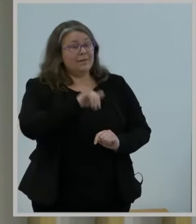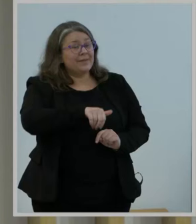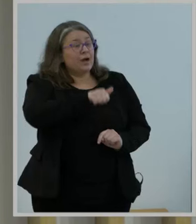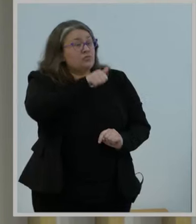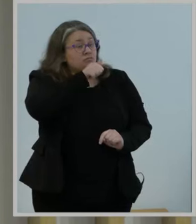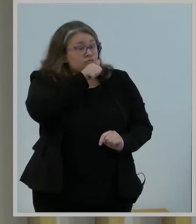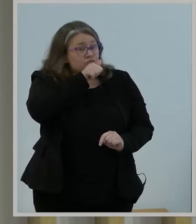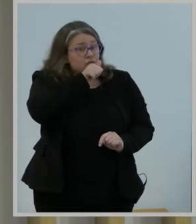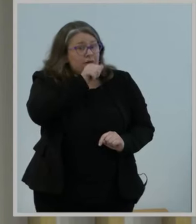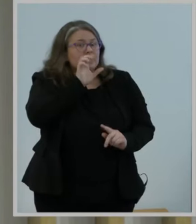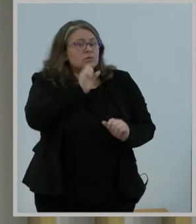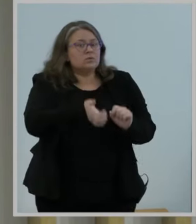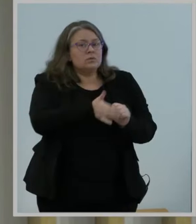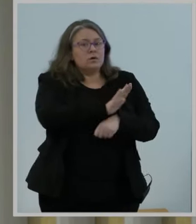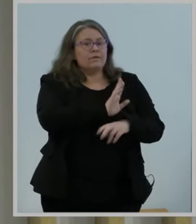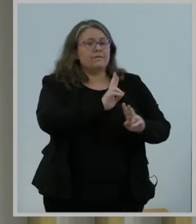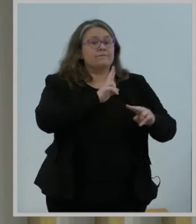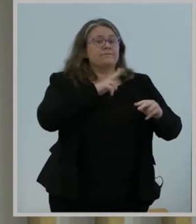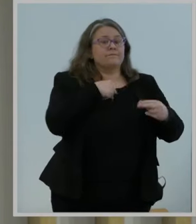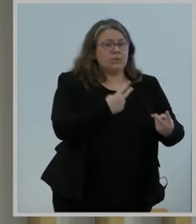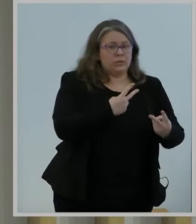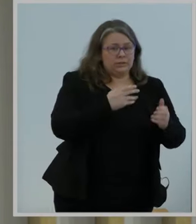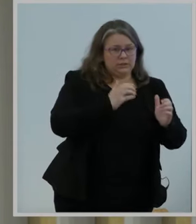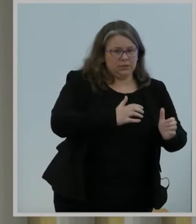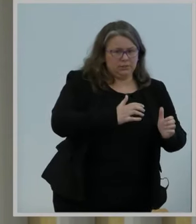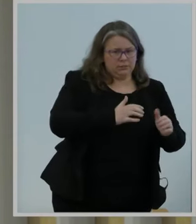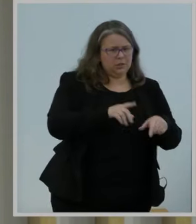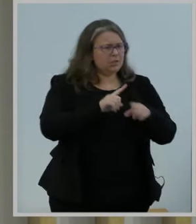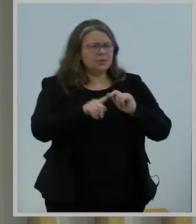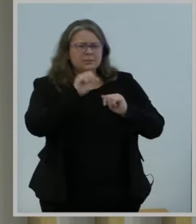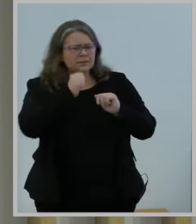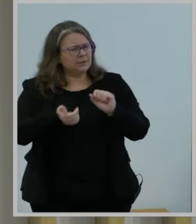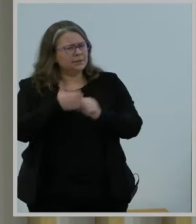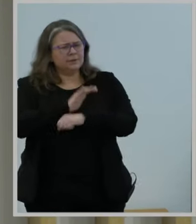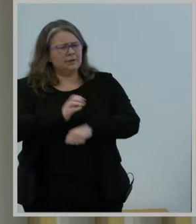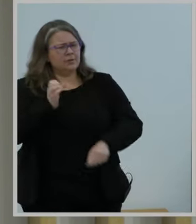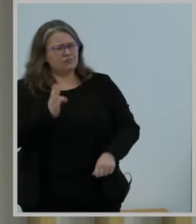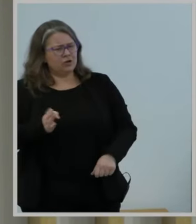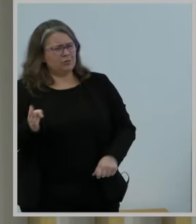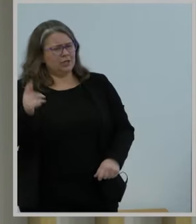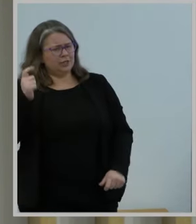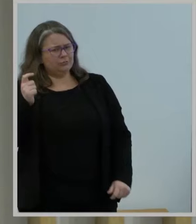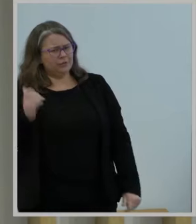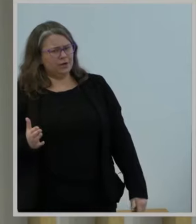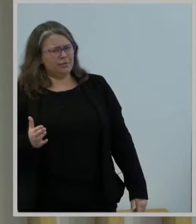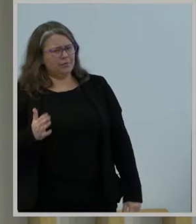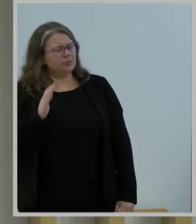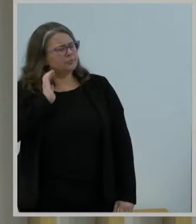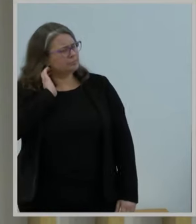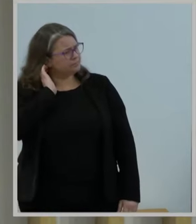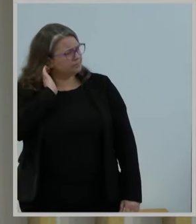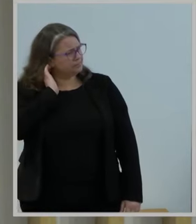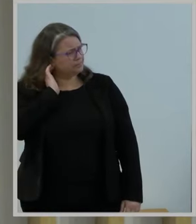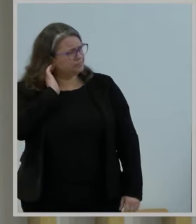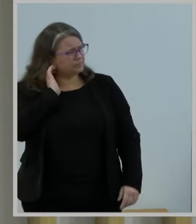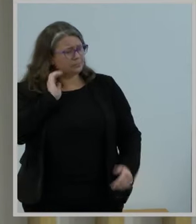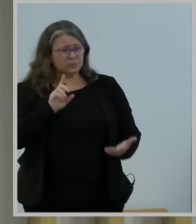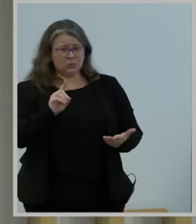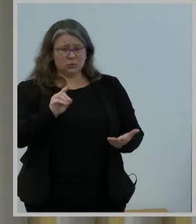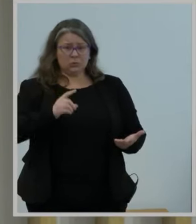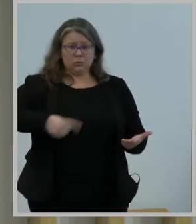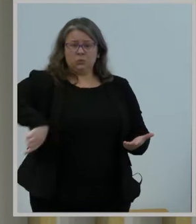not broadband subscribers. Does that really make sense? Do we want our broadband providers selling what we do online?